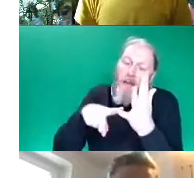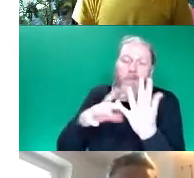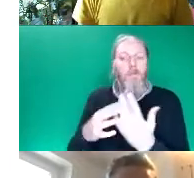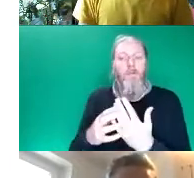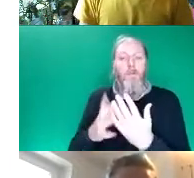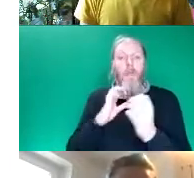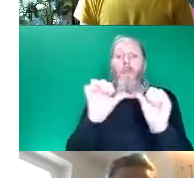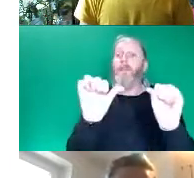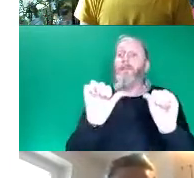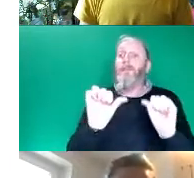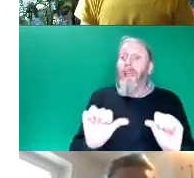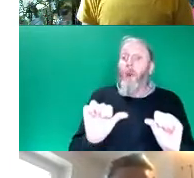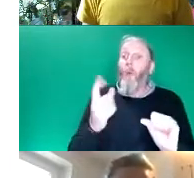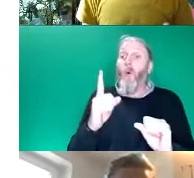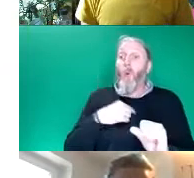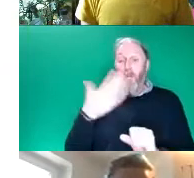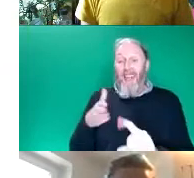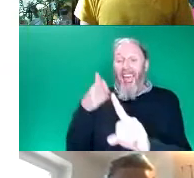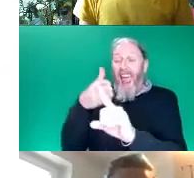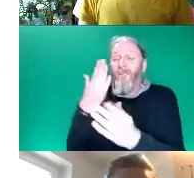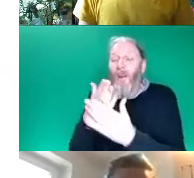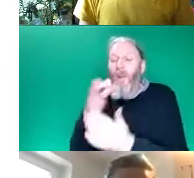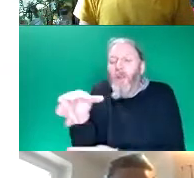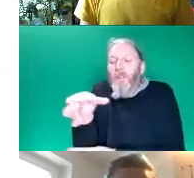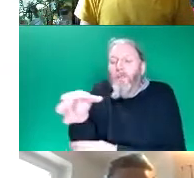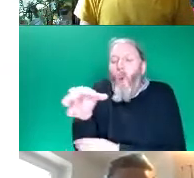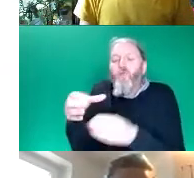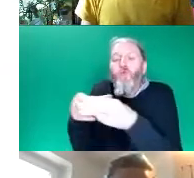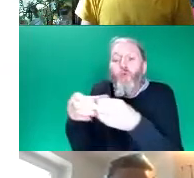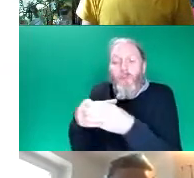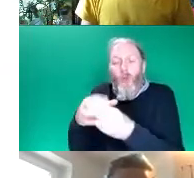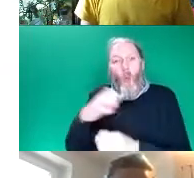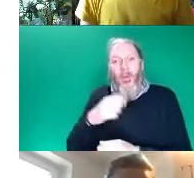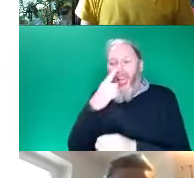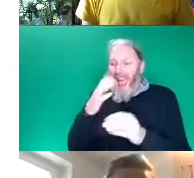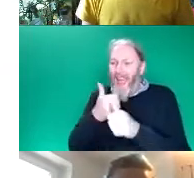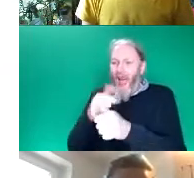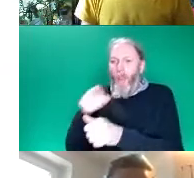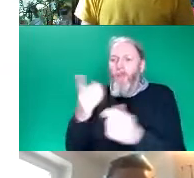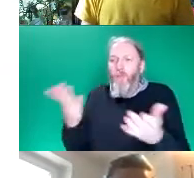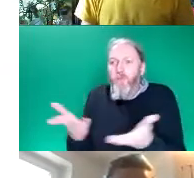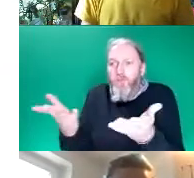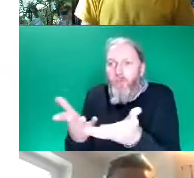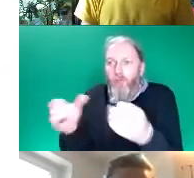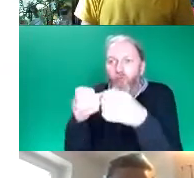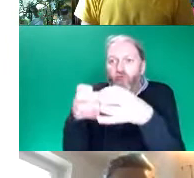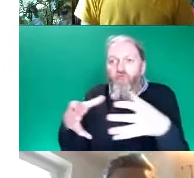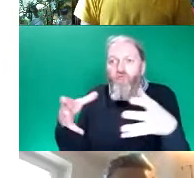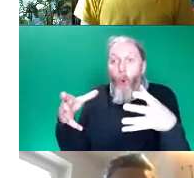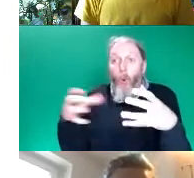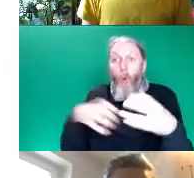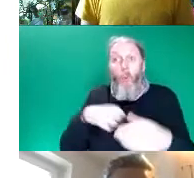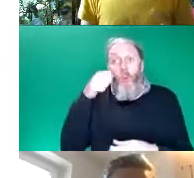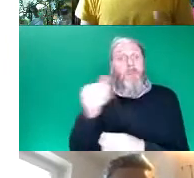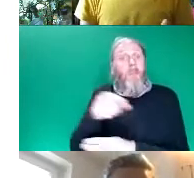small organisations and we knew some of those would be ones that had previously not gone through a grant funding process and